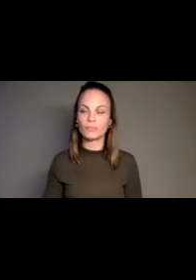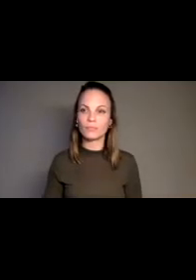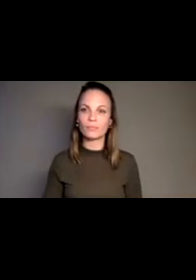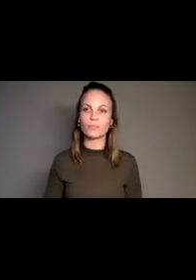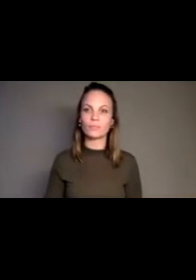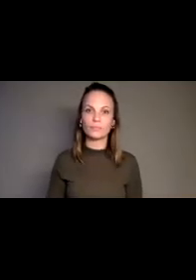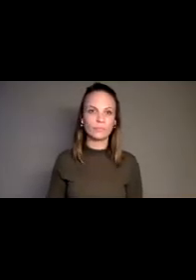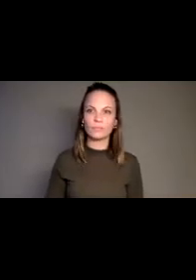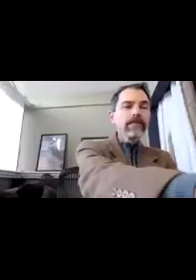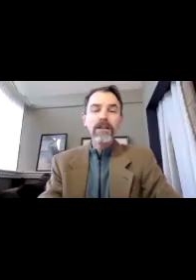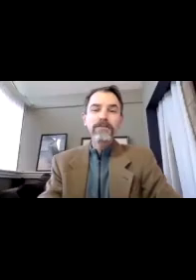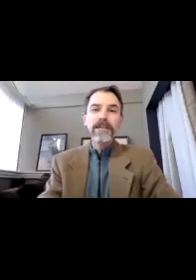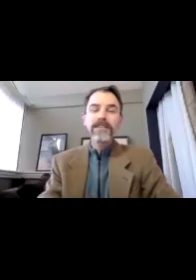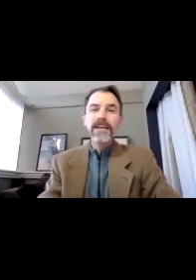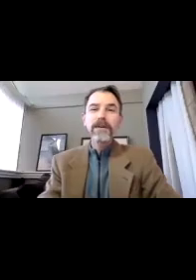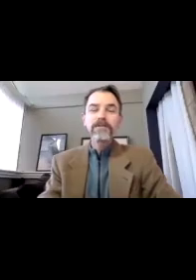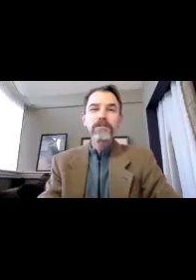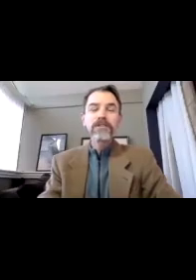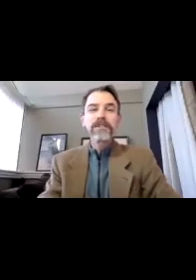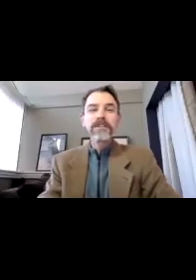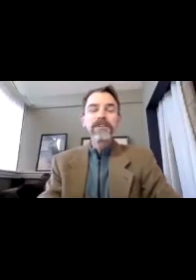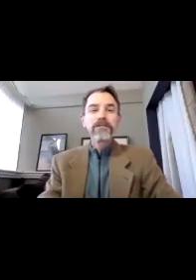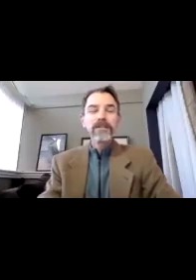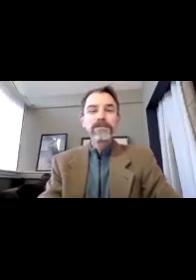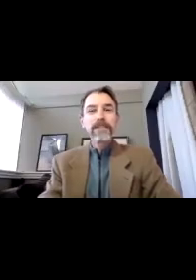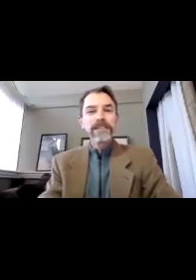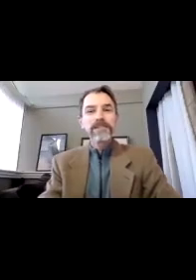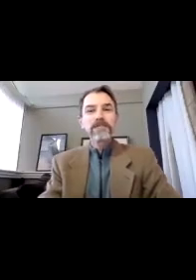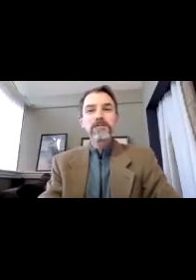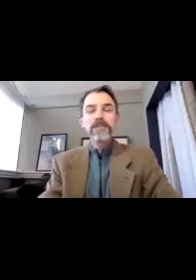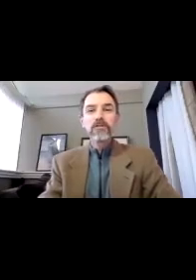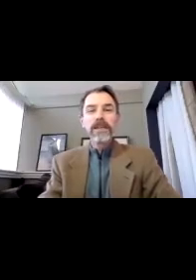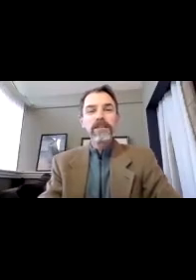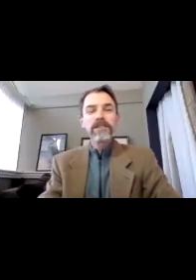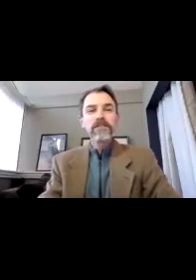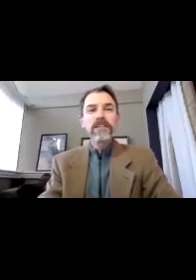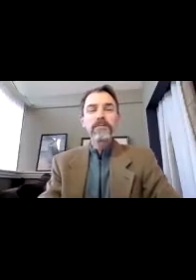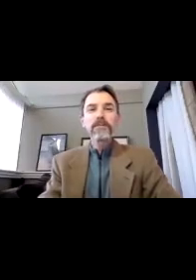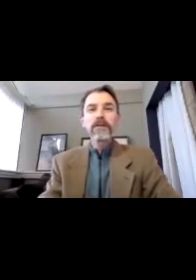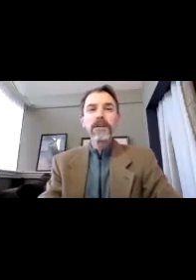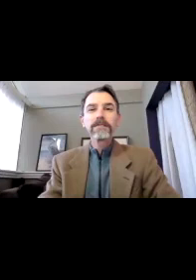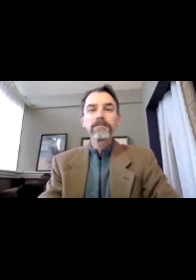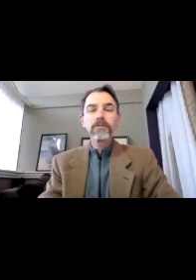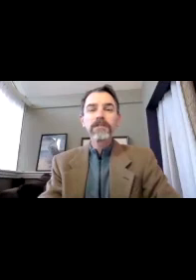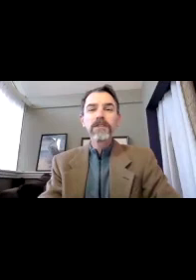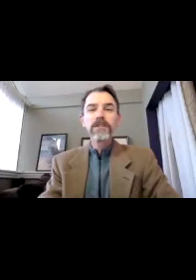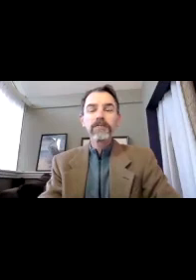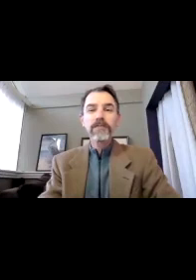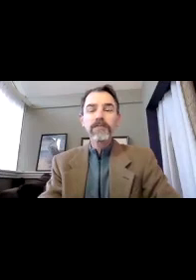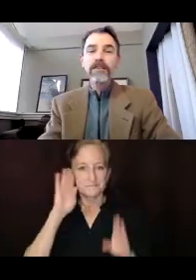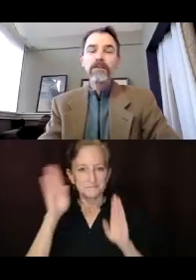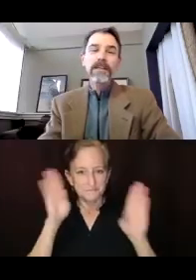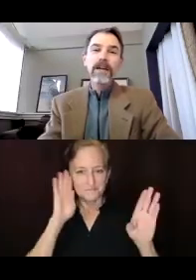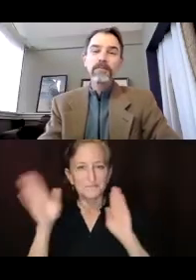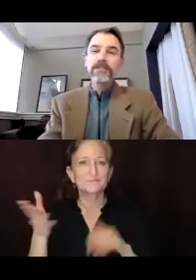with everyone. And just the fact that you all have taken time out of your evening to join us and learn a little bit about what we're doing in San